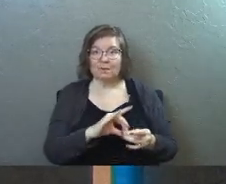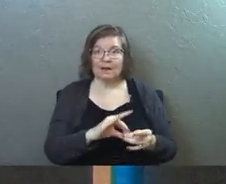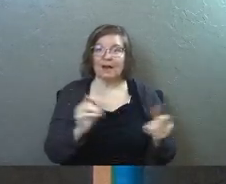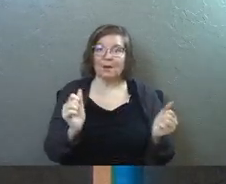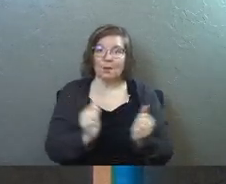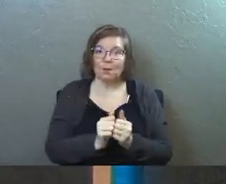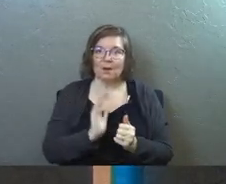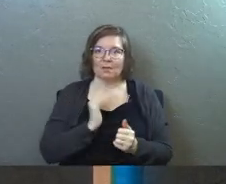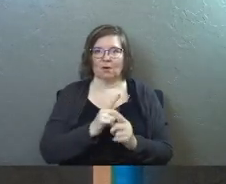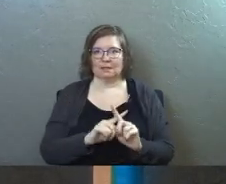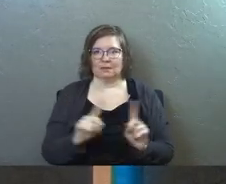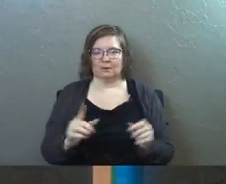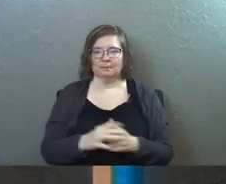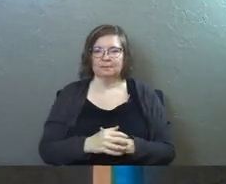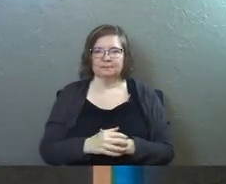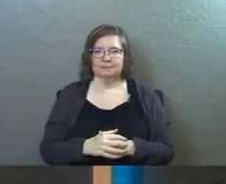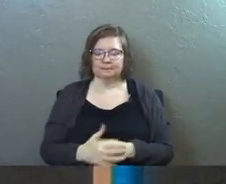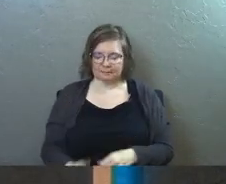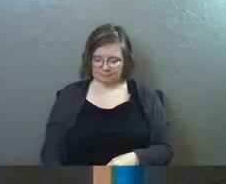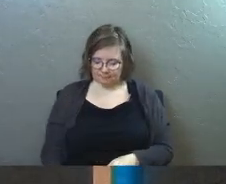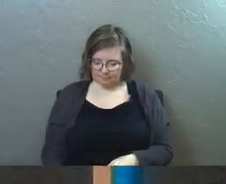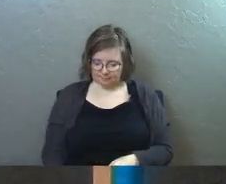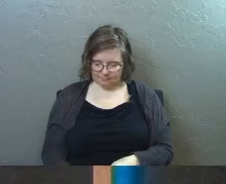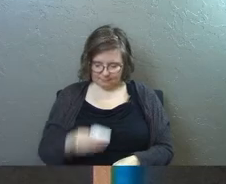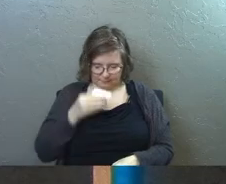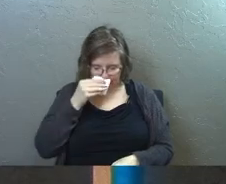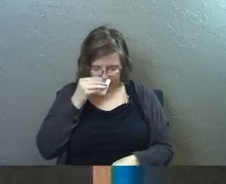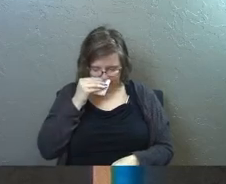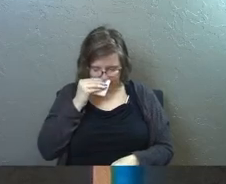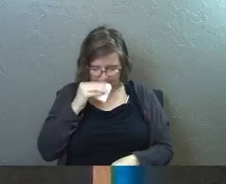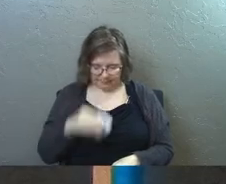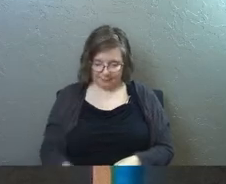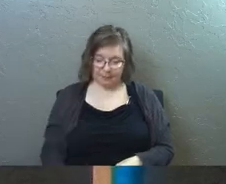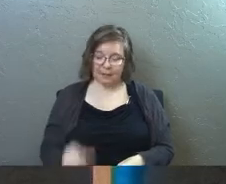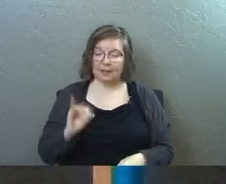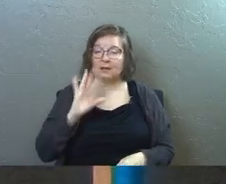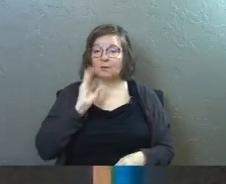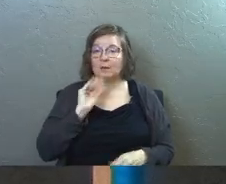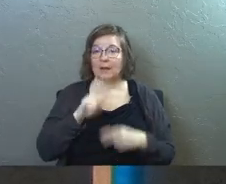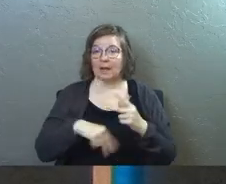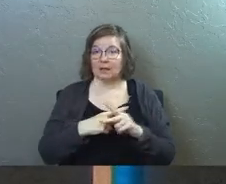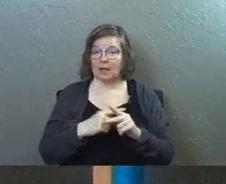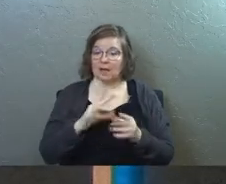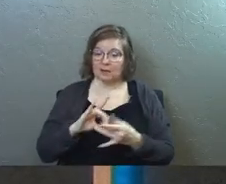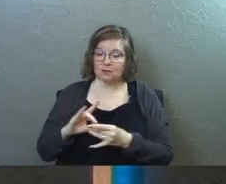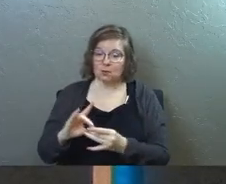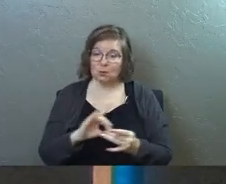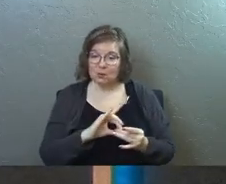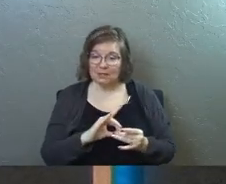the same way that the Trinity is and if we experience that kind of unity then the world will know